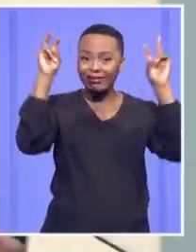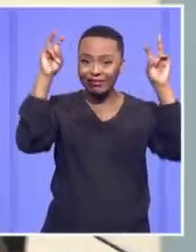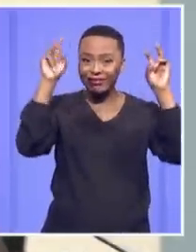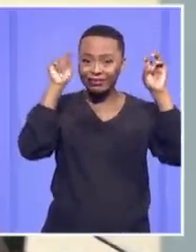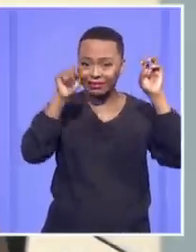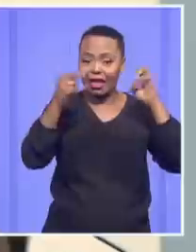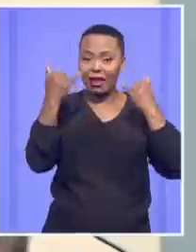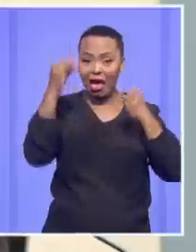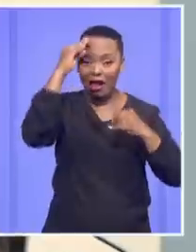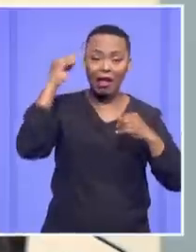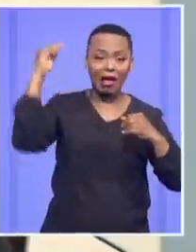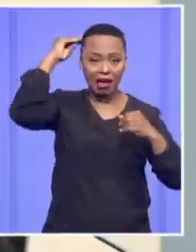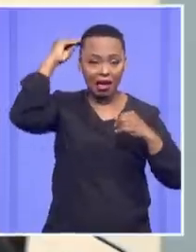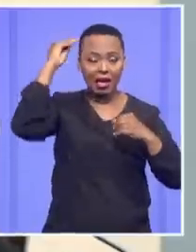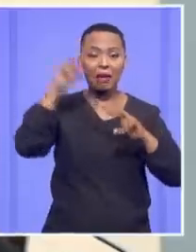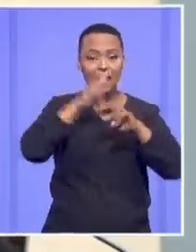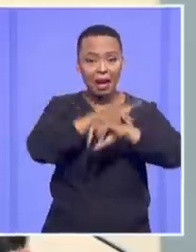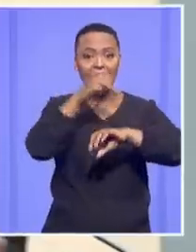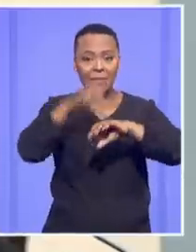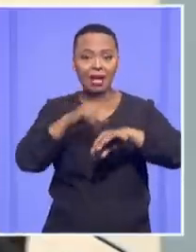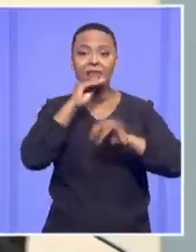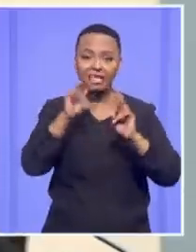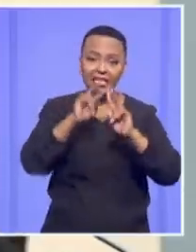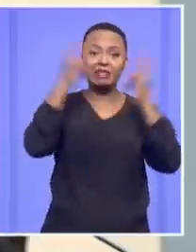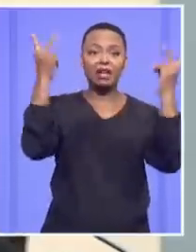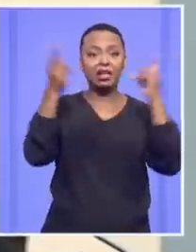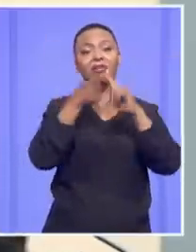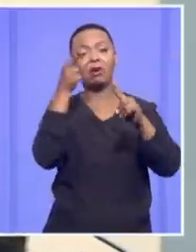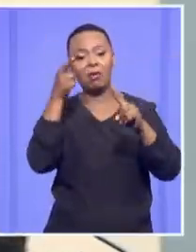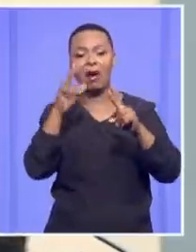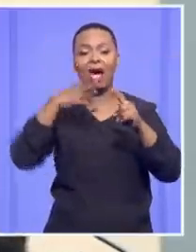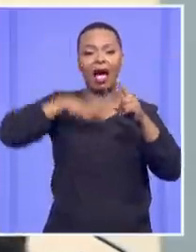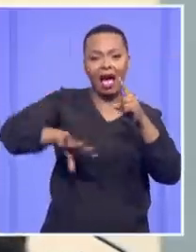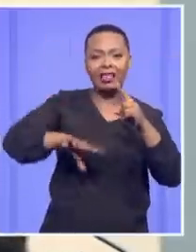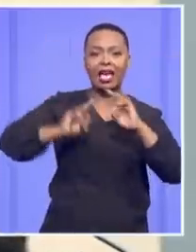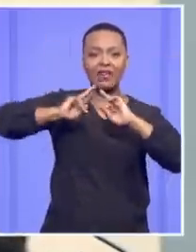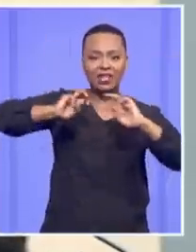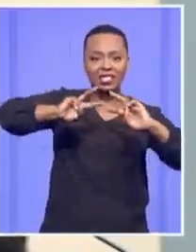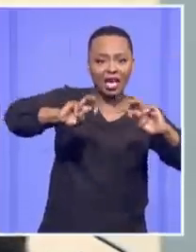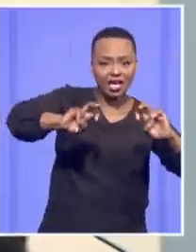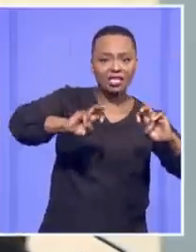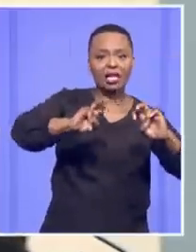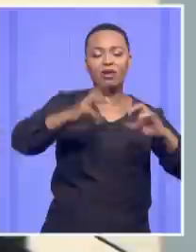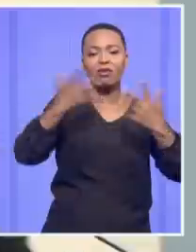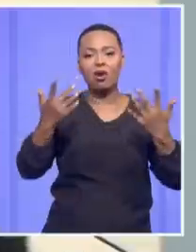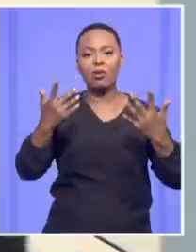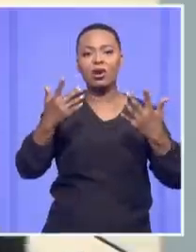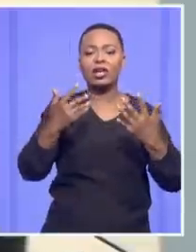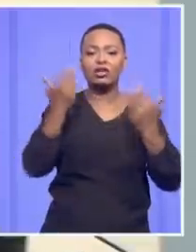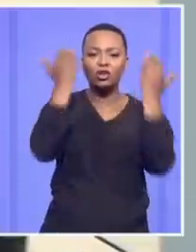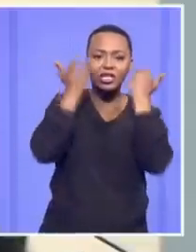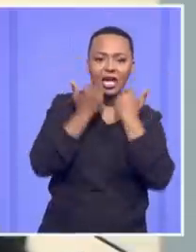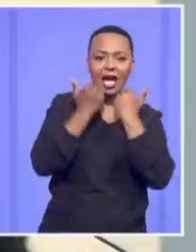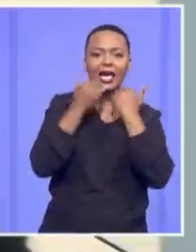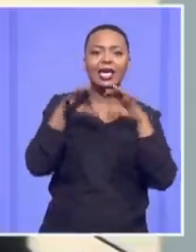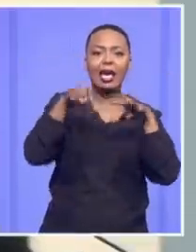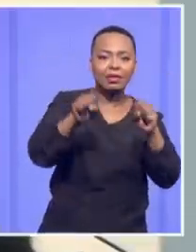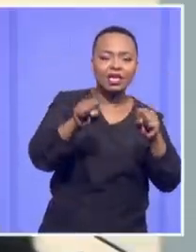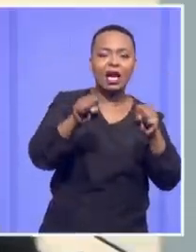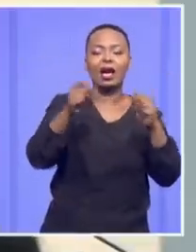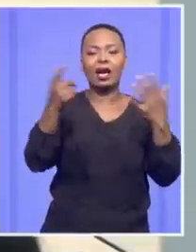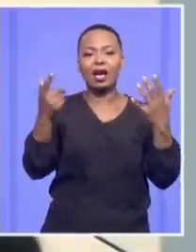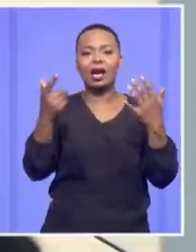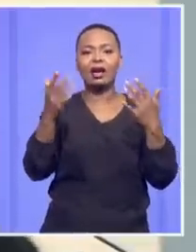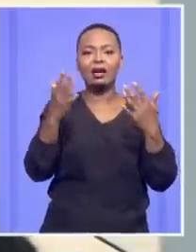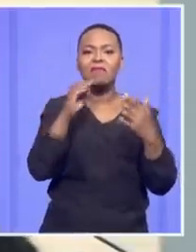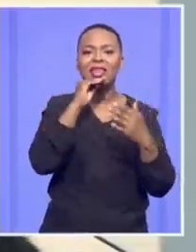is somehow regarded as different from the Vartekloef investigation or the judicial capture investigation or the Glencoe. That seems to have been